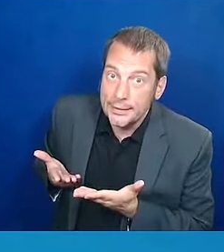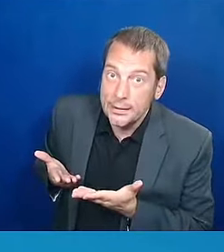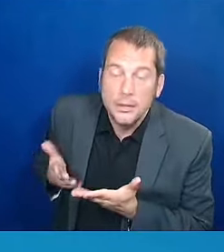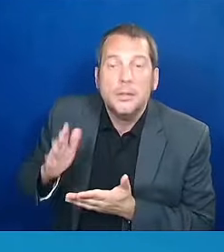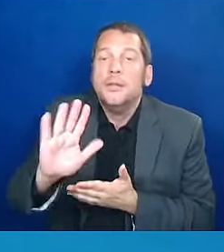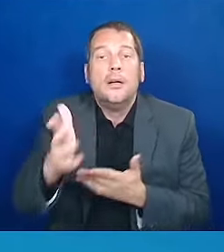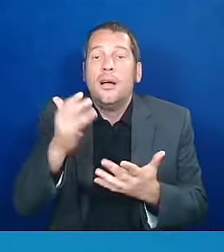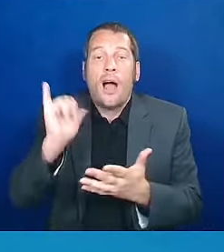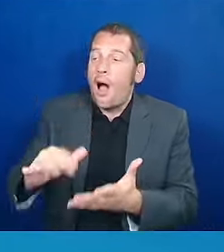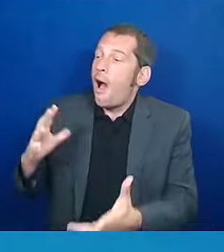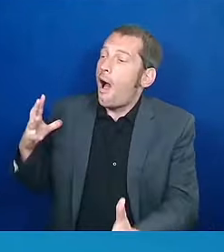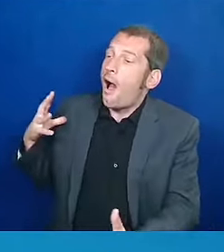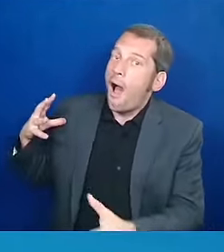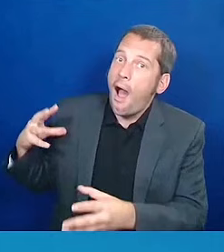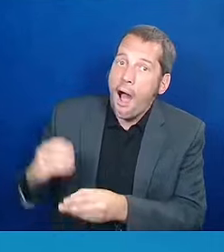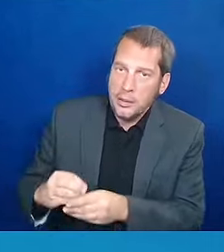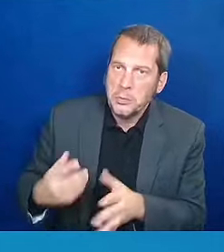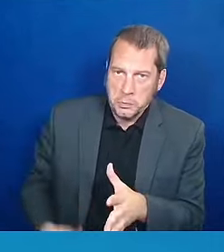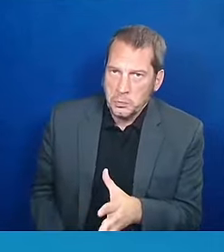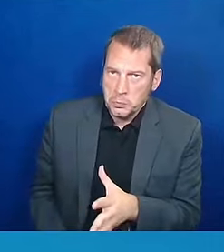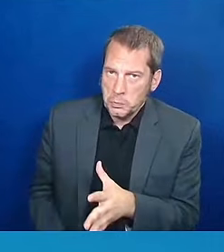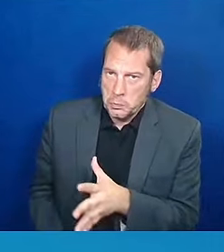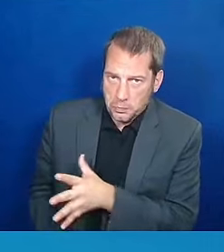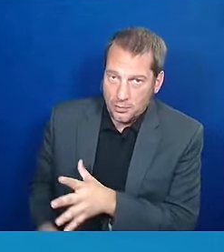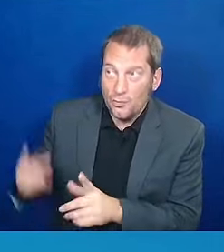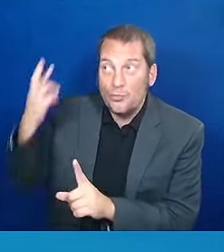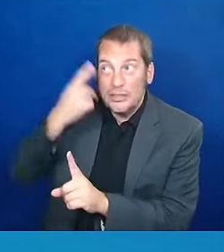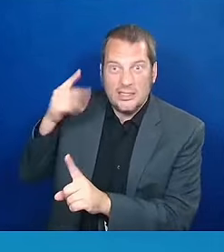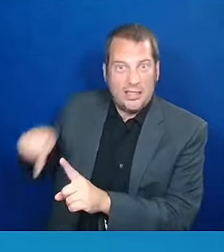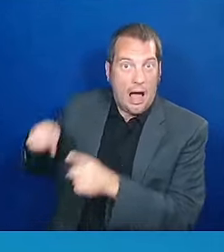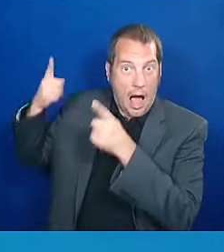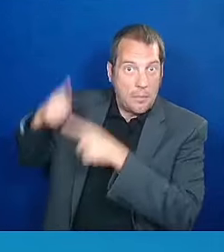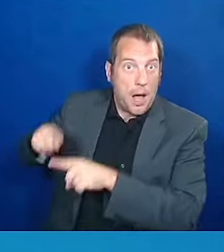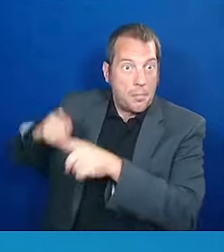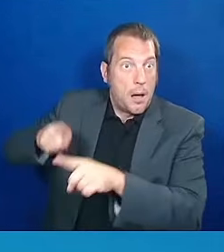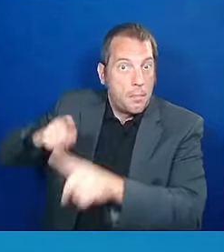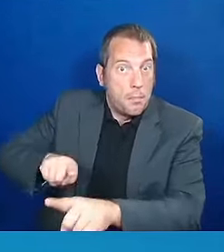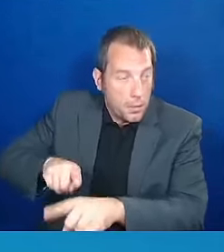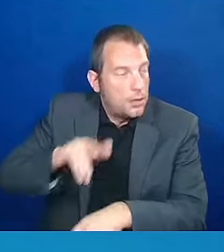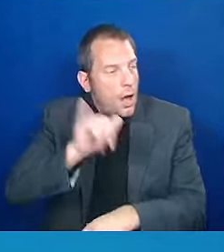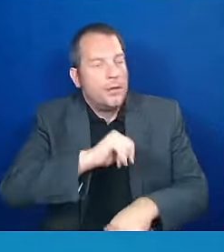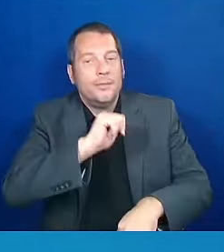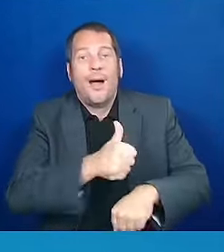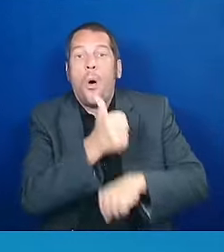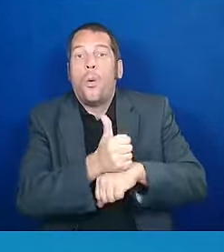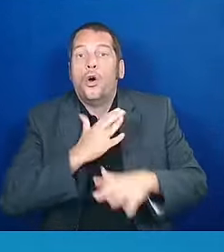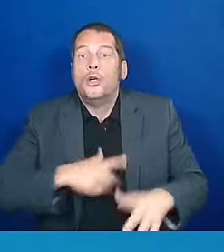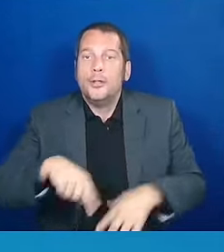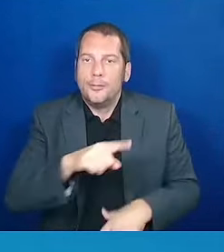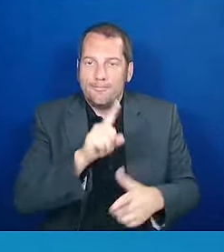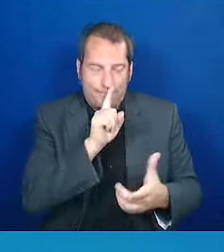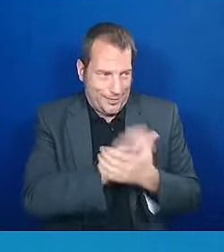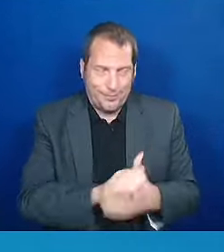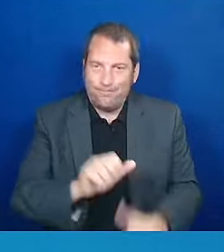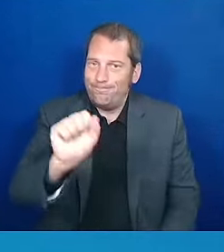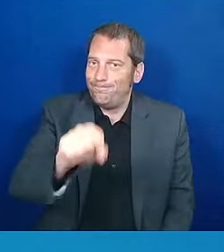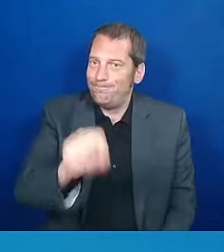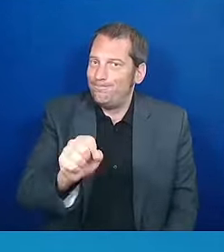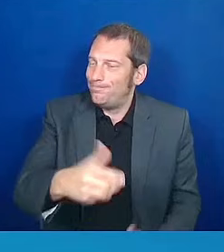our founders believed in the power of sisterhood and service.